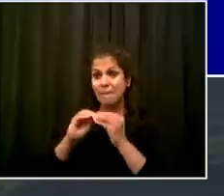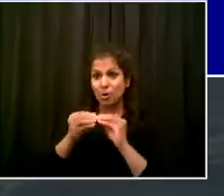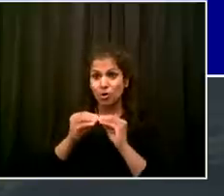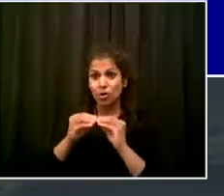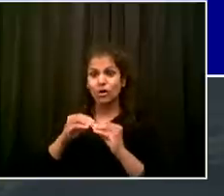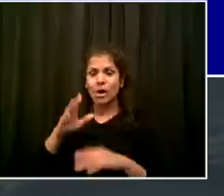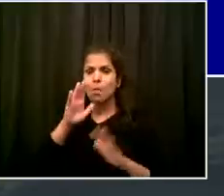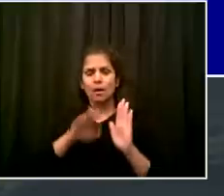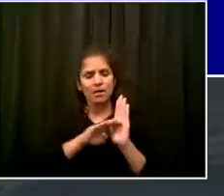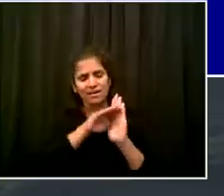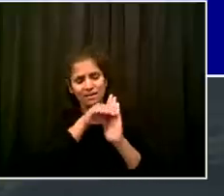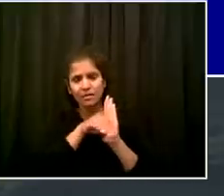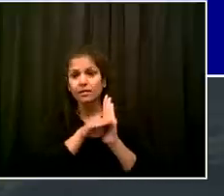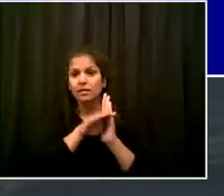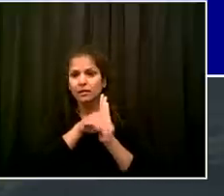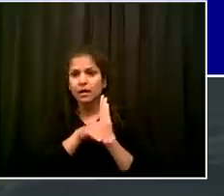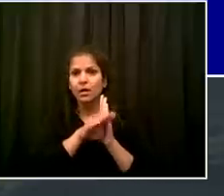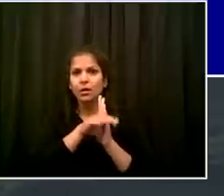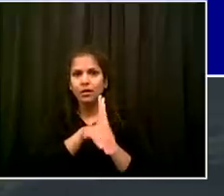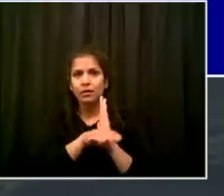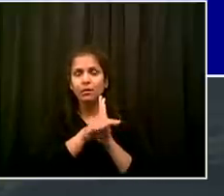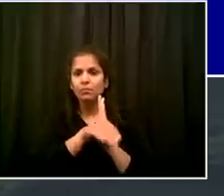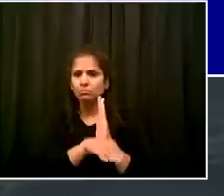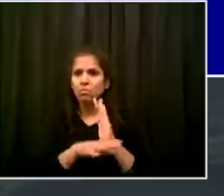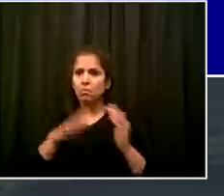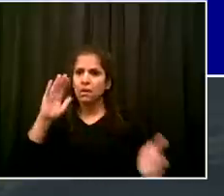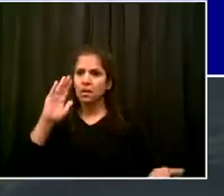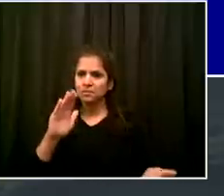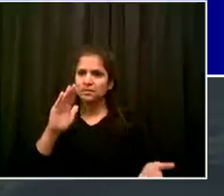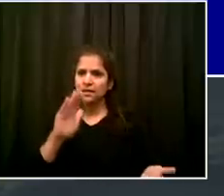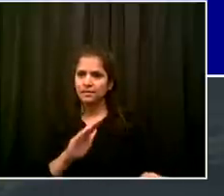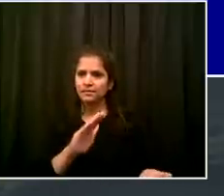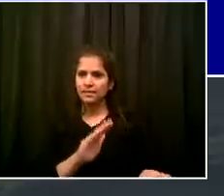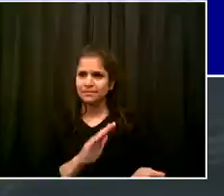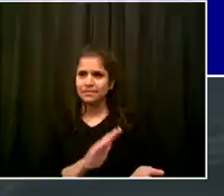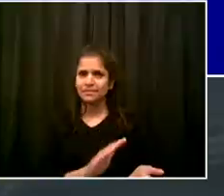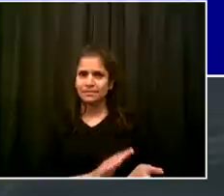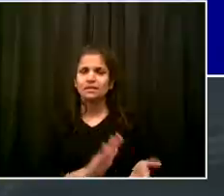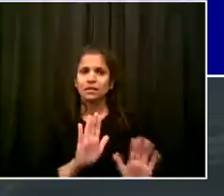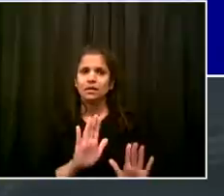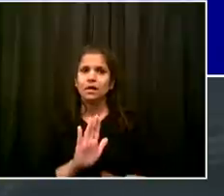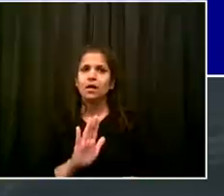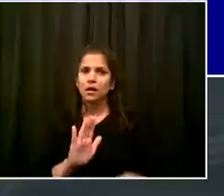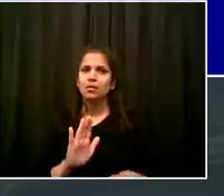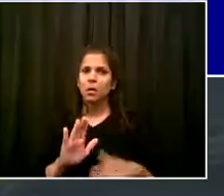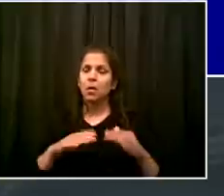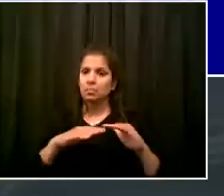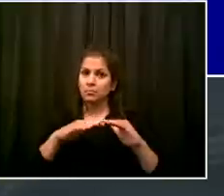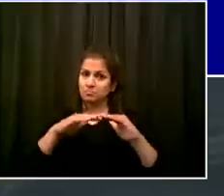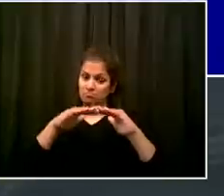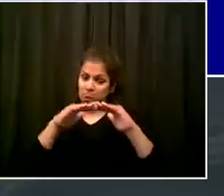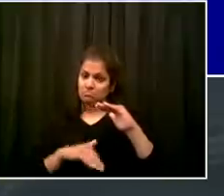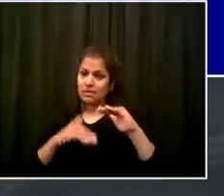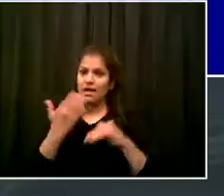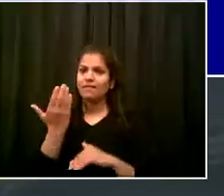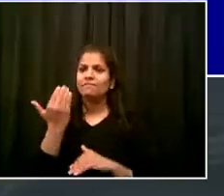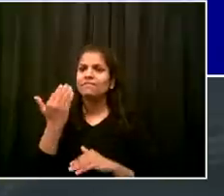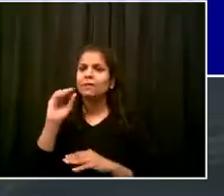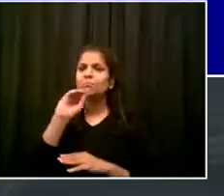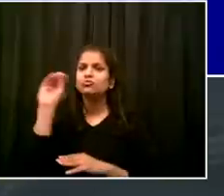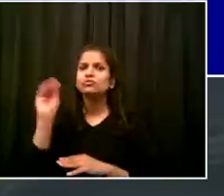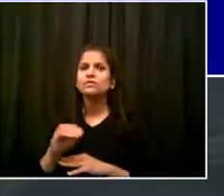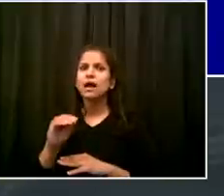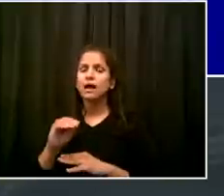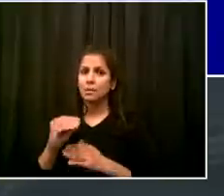have all been below 15%. So even though we see some fluctuation on the big picture, something very important has happened. We've gotten